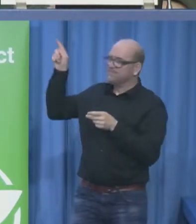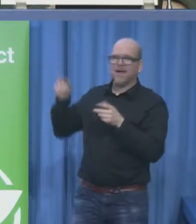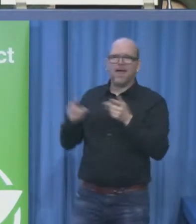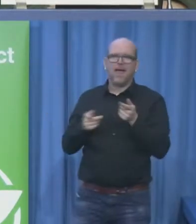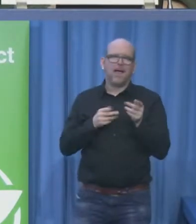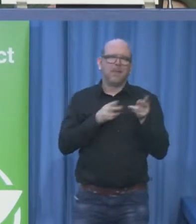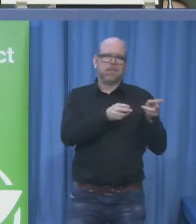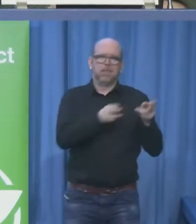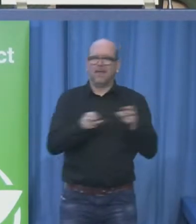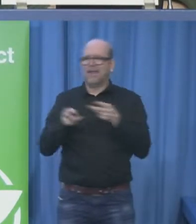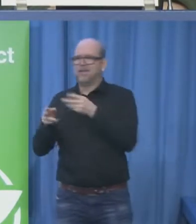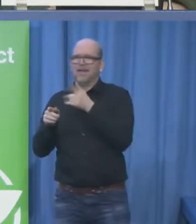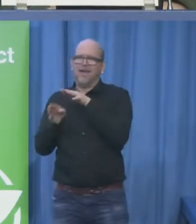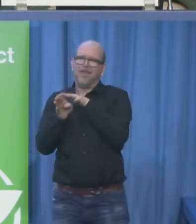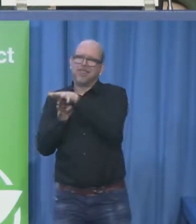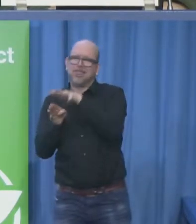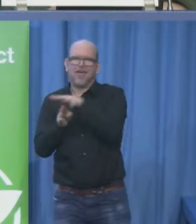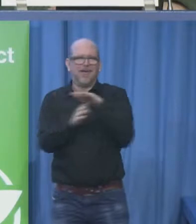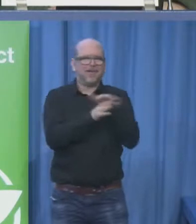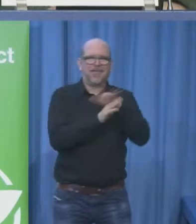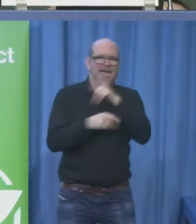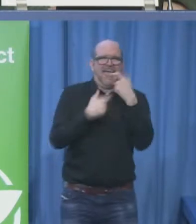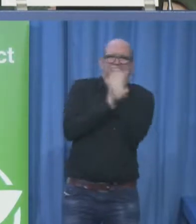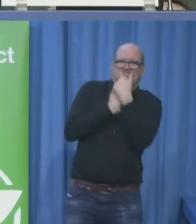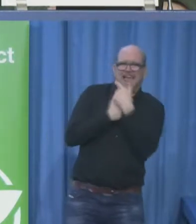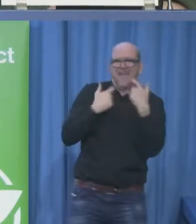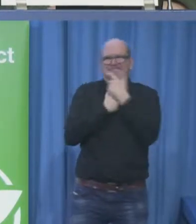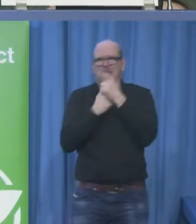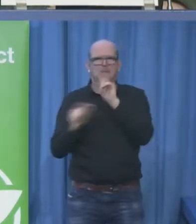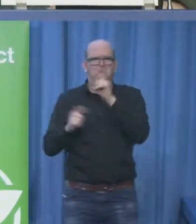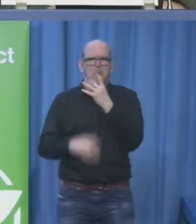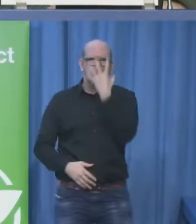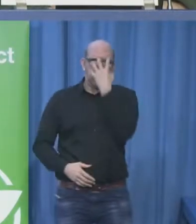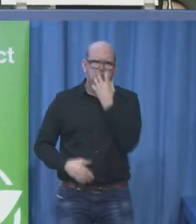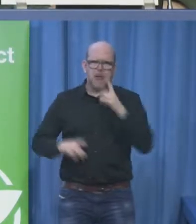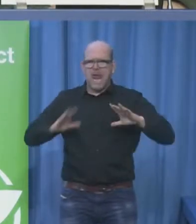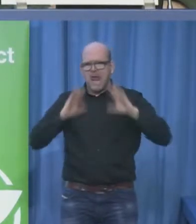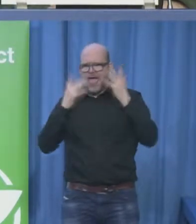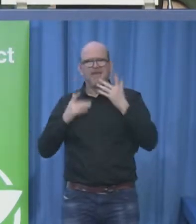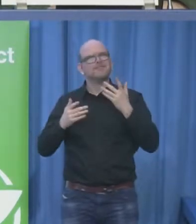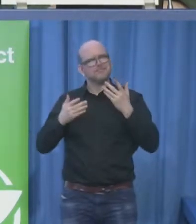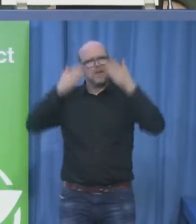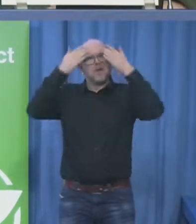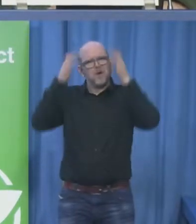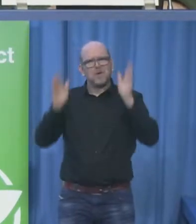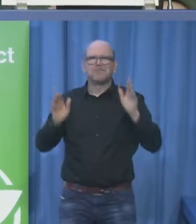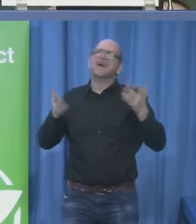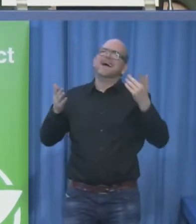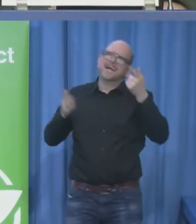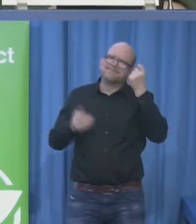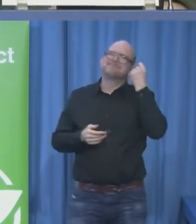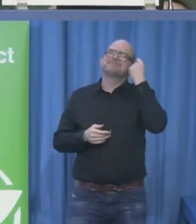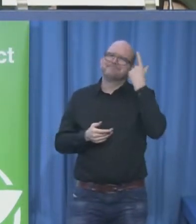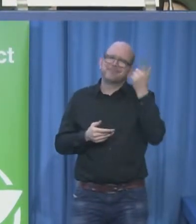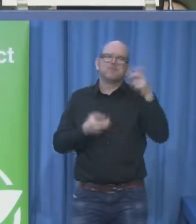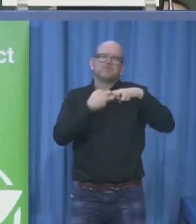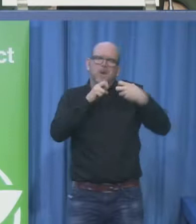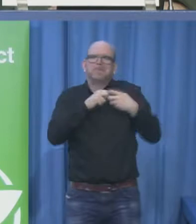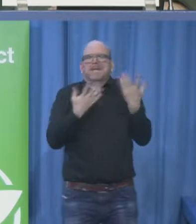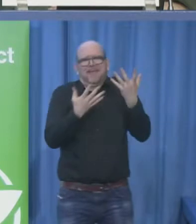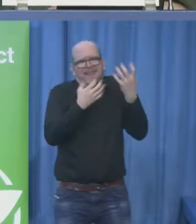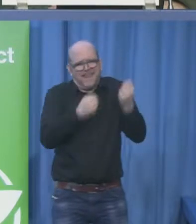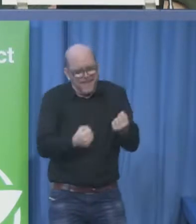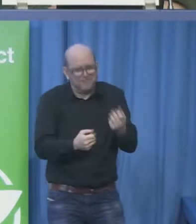but this has also worked very well for barclays and of course it's inspired other companies in the banking sector to kind of go why is barclays getting all this credit for being